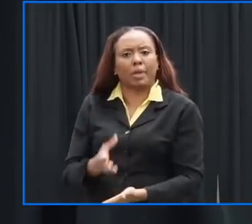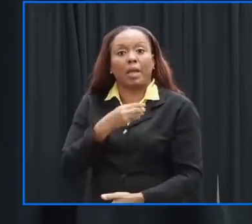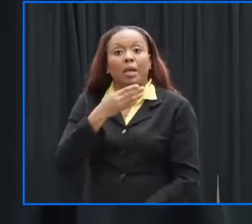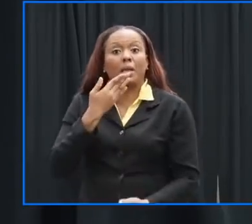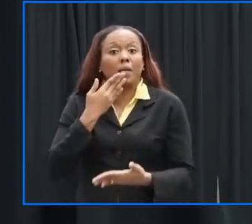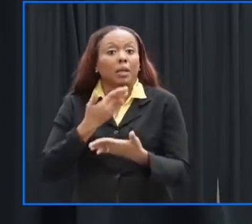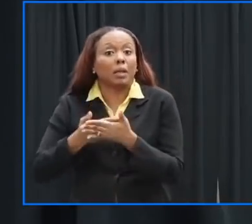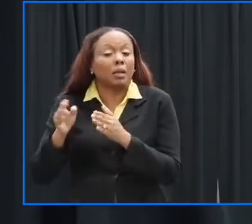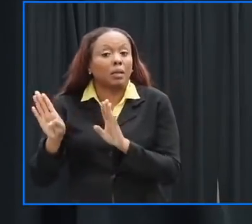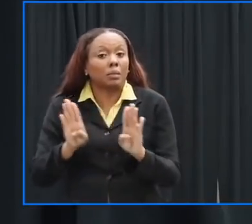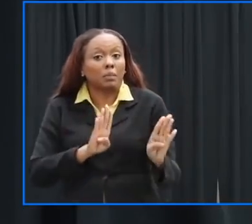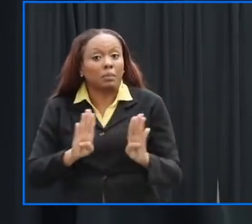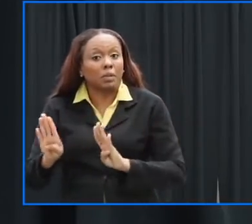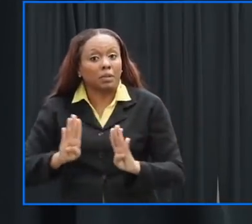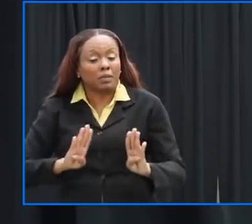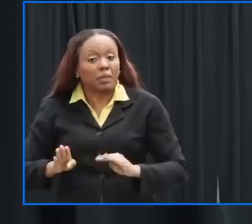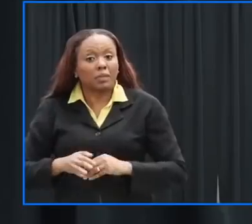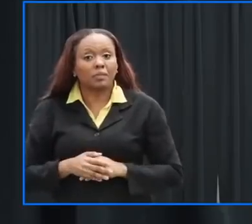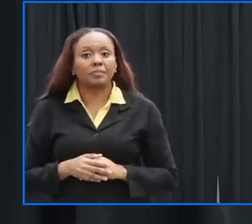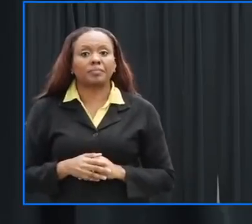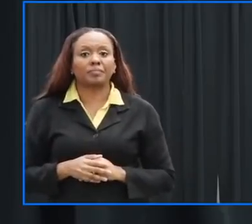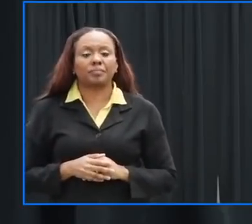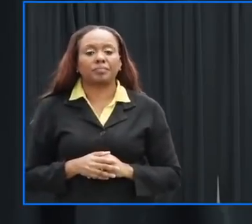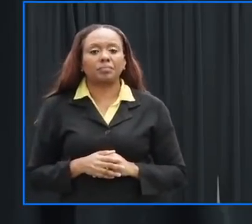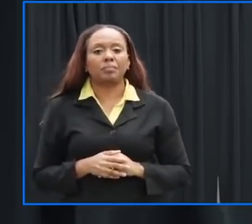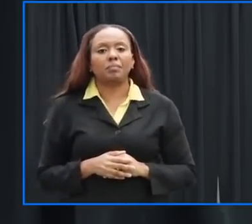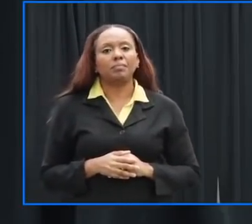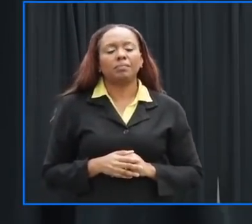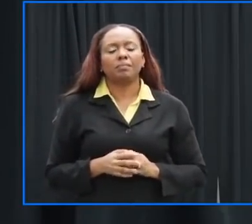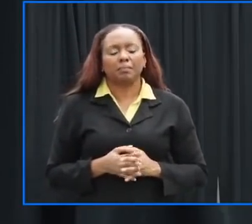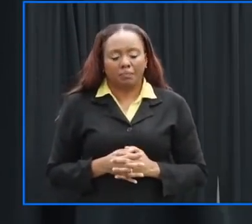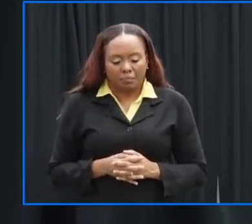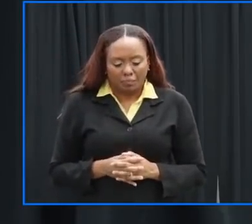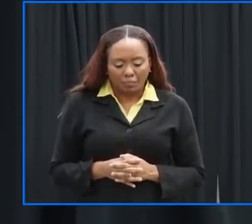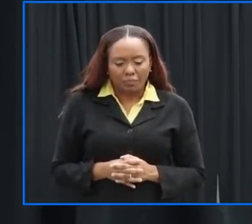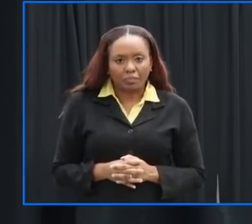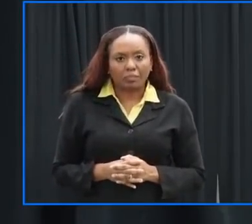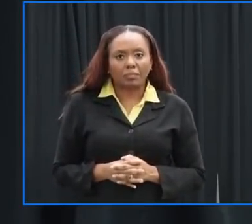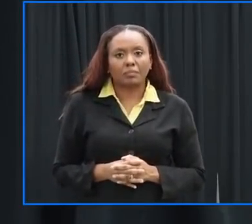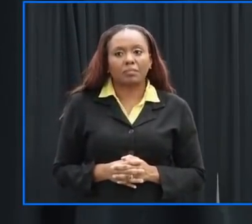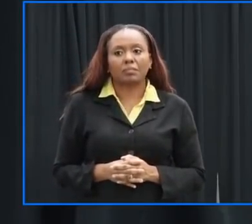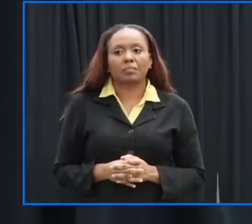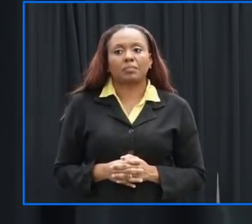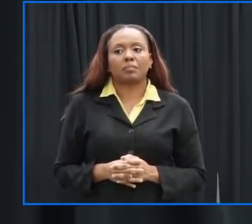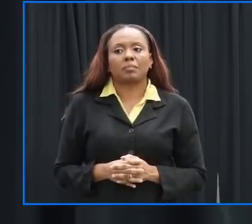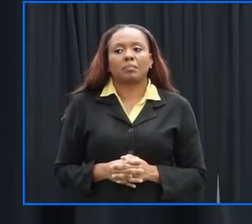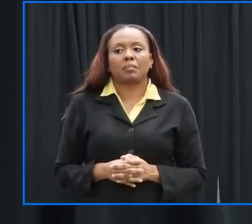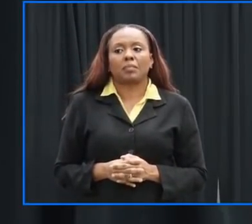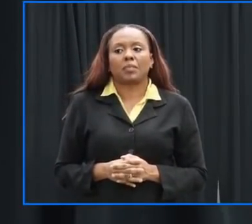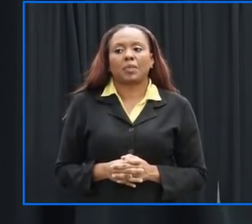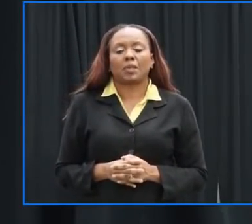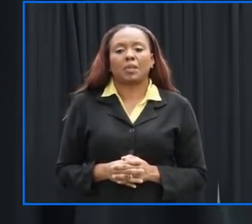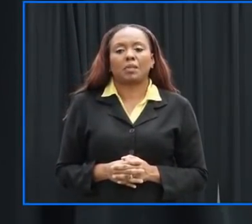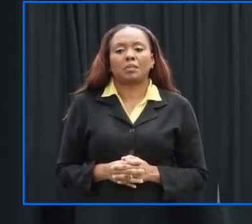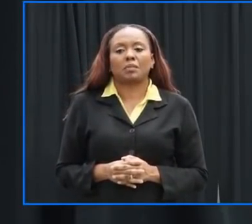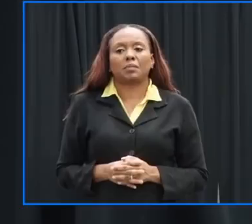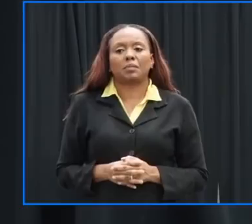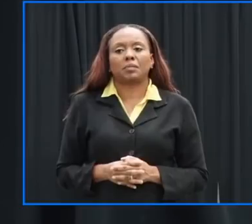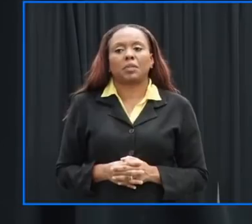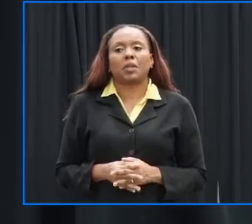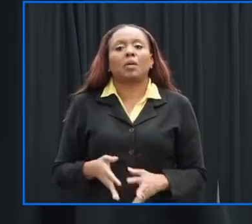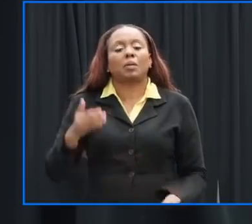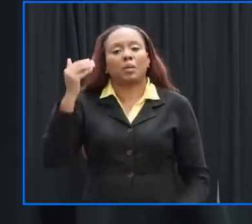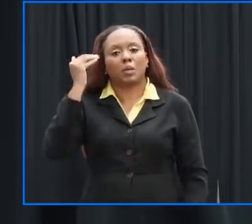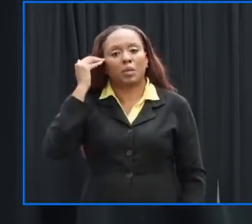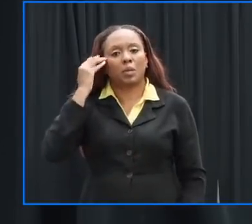now we are aware that the covet 19 is with us and therefore there are strict